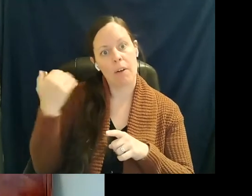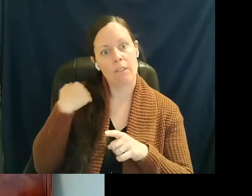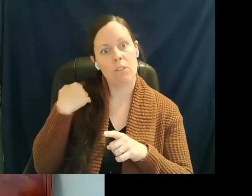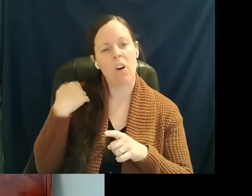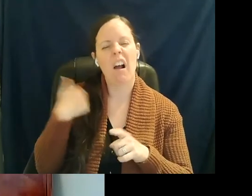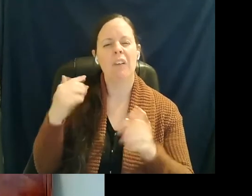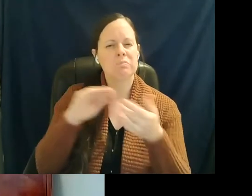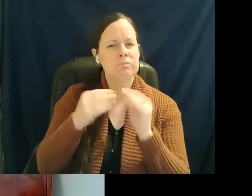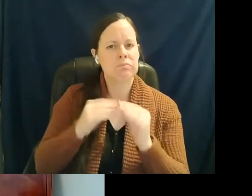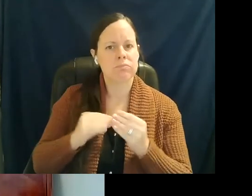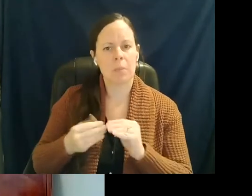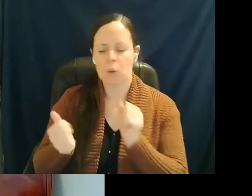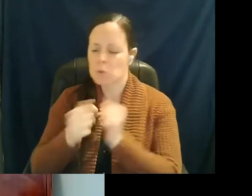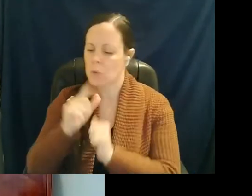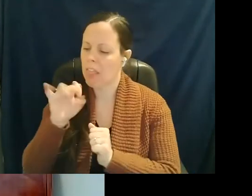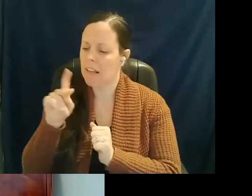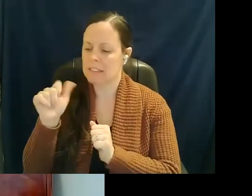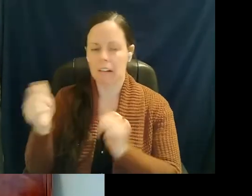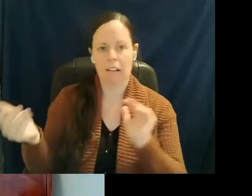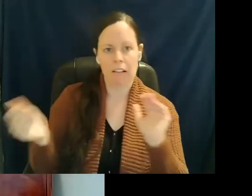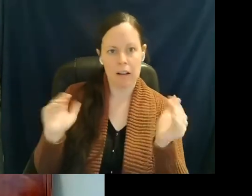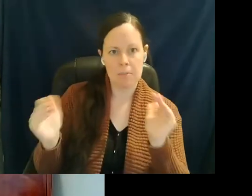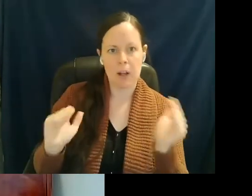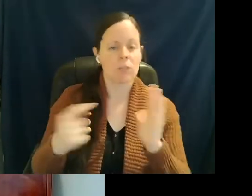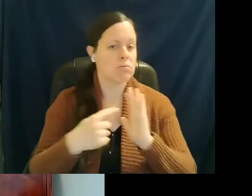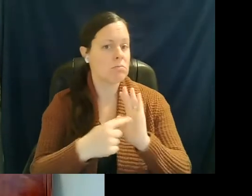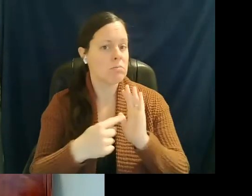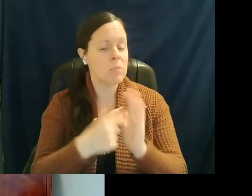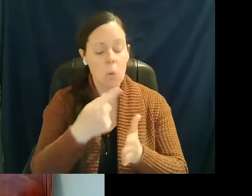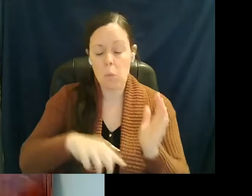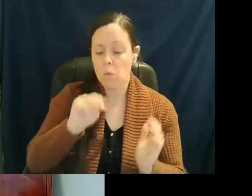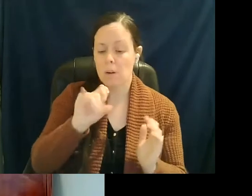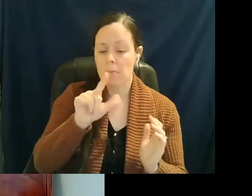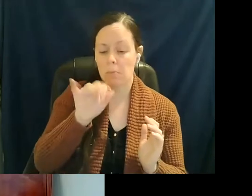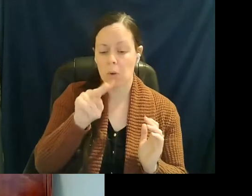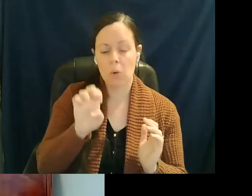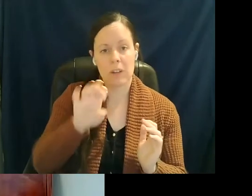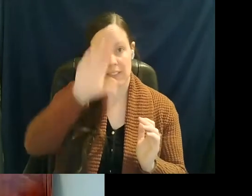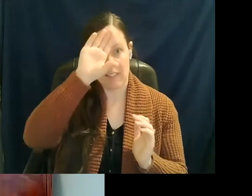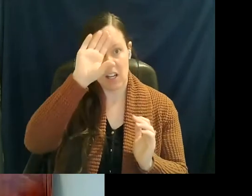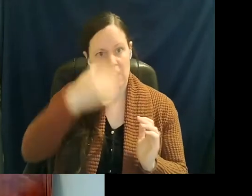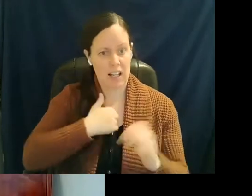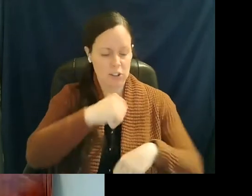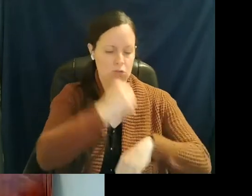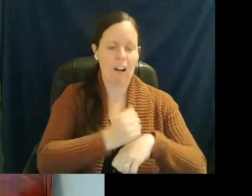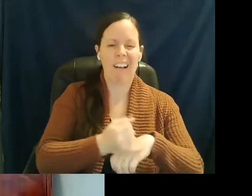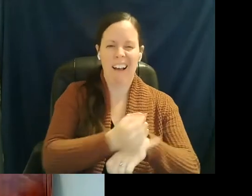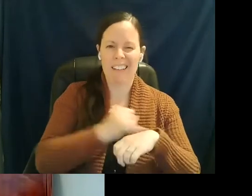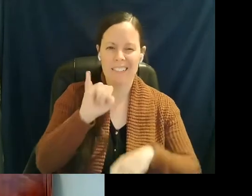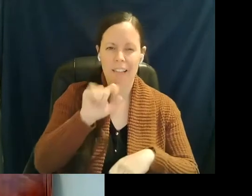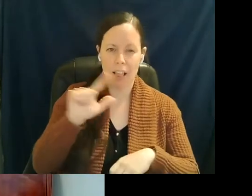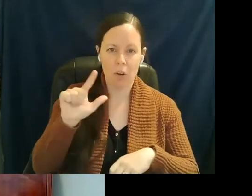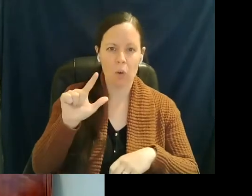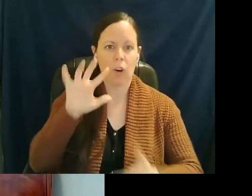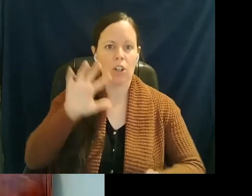the numbers along with Linda and just a representation of what Moline Fire has on the Rock Island County side, the Illinois side. Our total